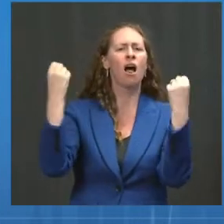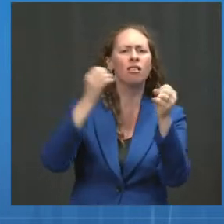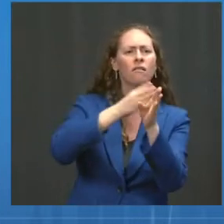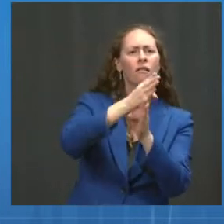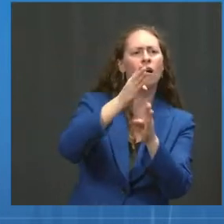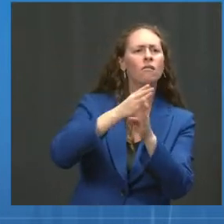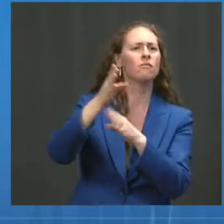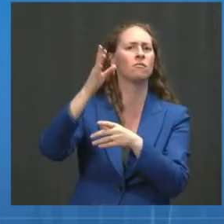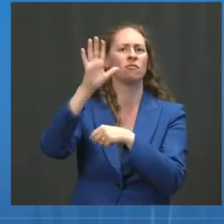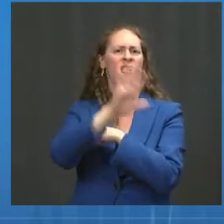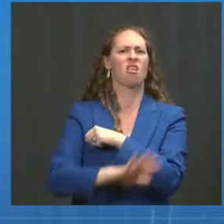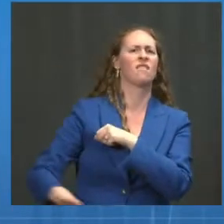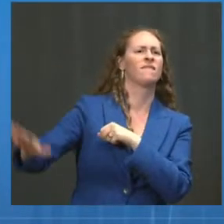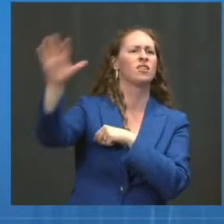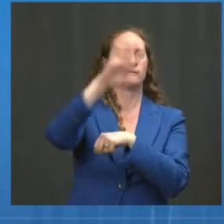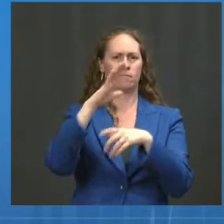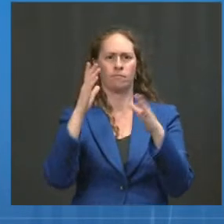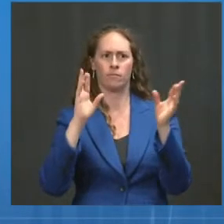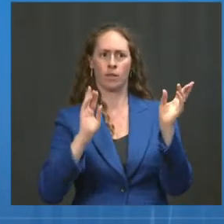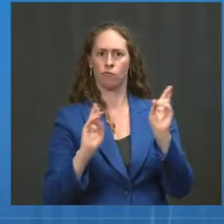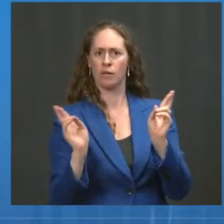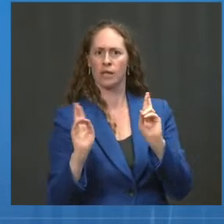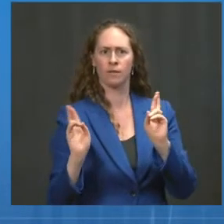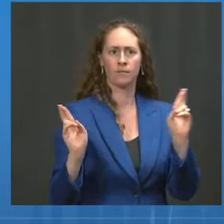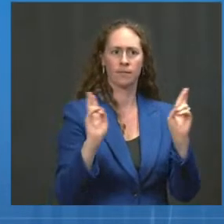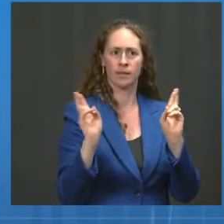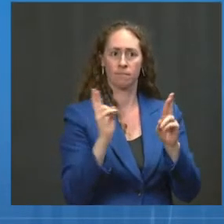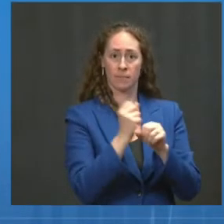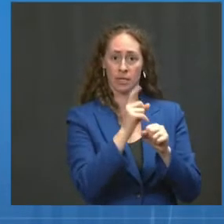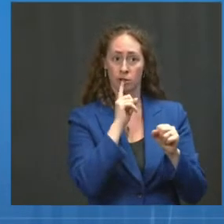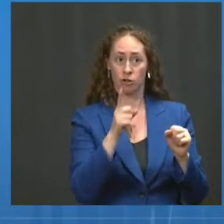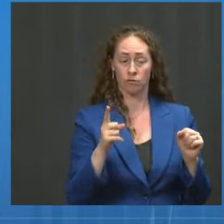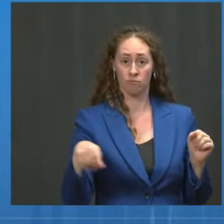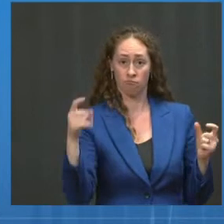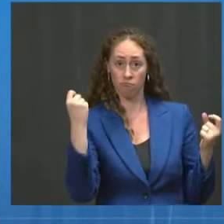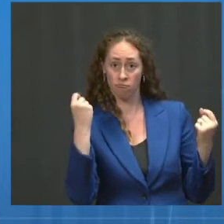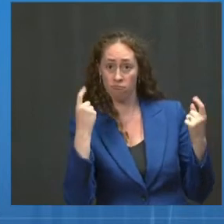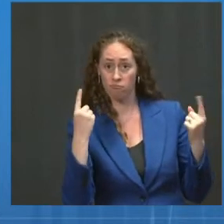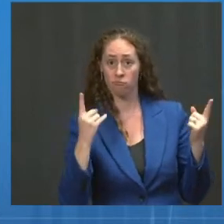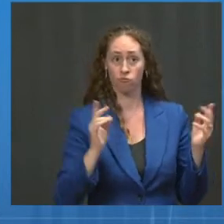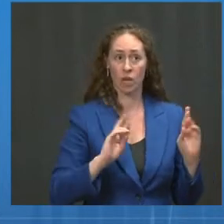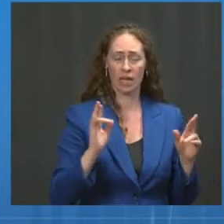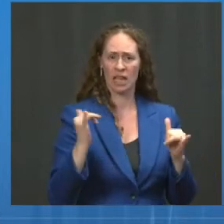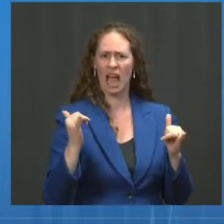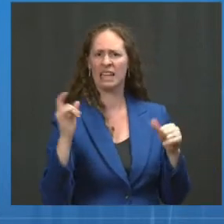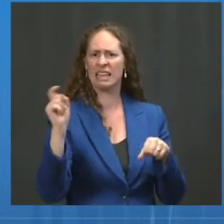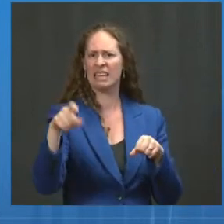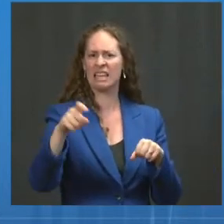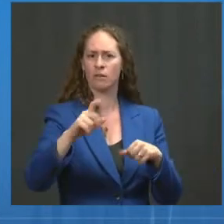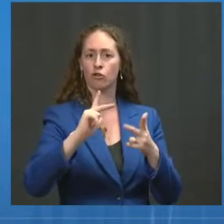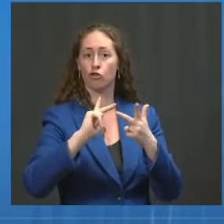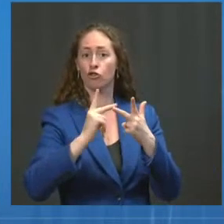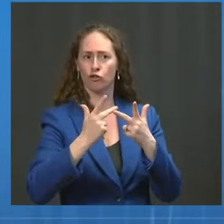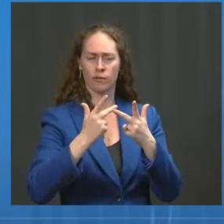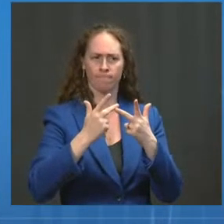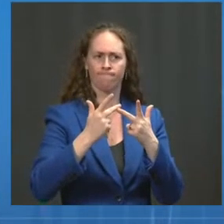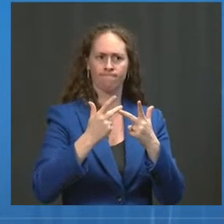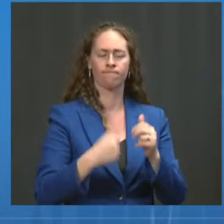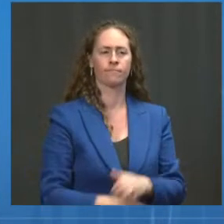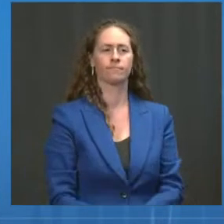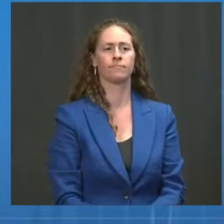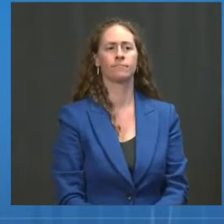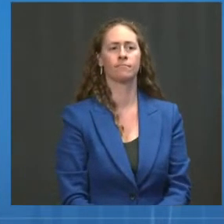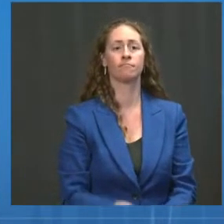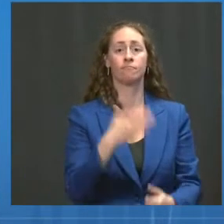and community-based organizations to ensure Americans know they should get a booster shot eight months after their second shot.